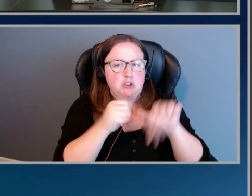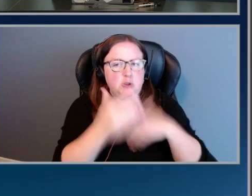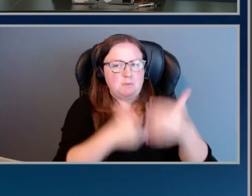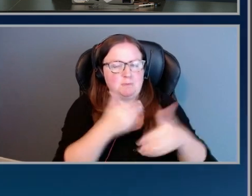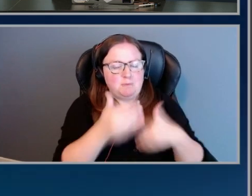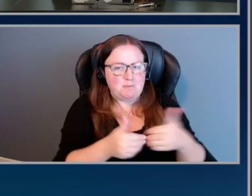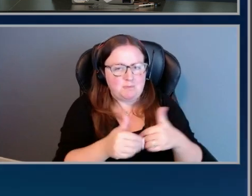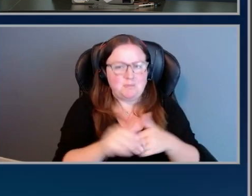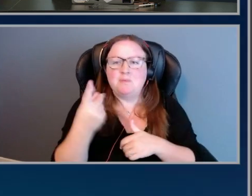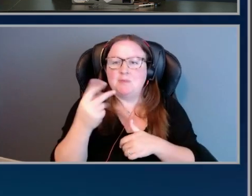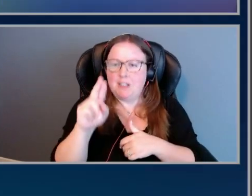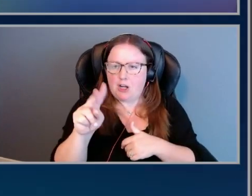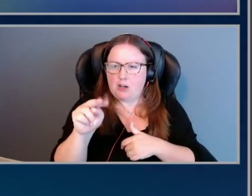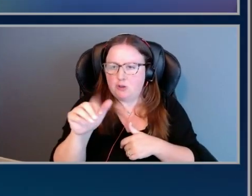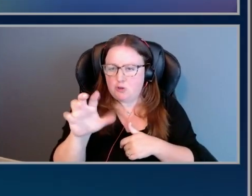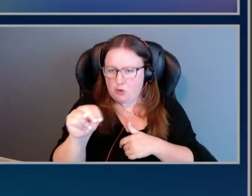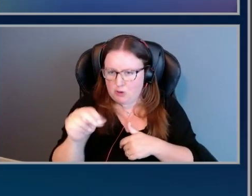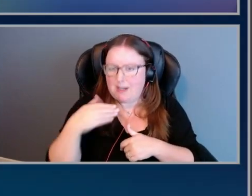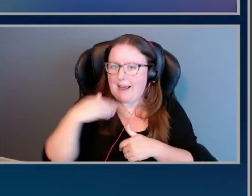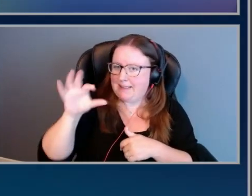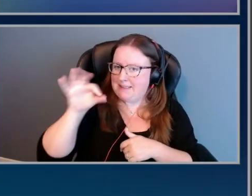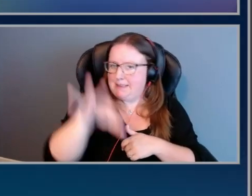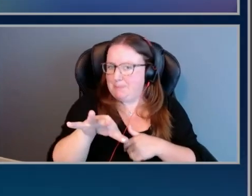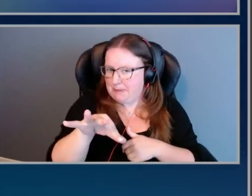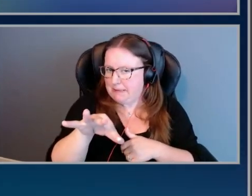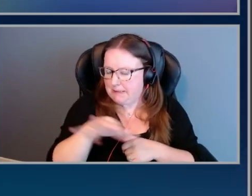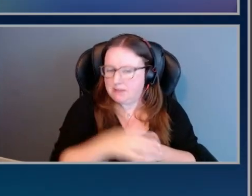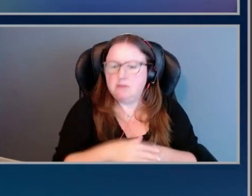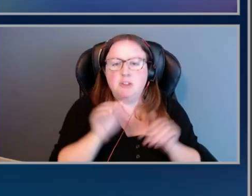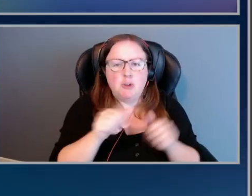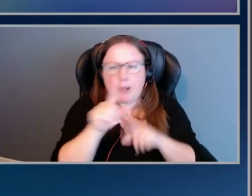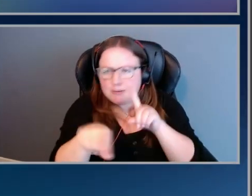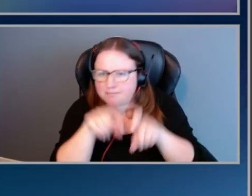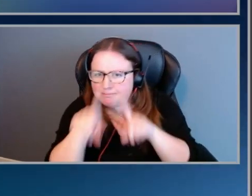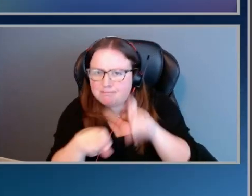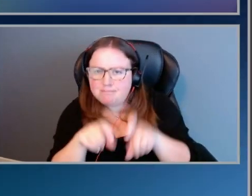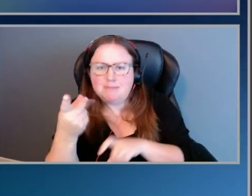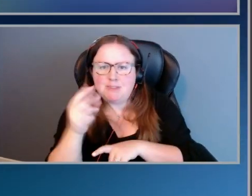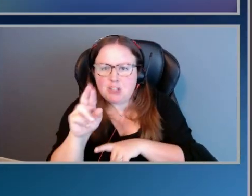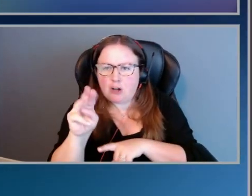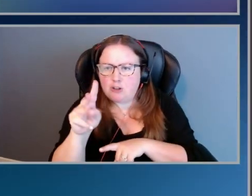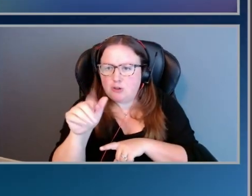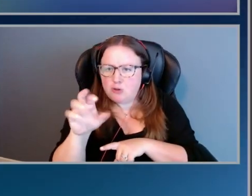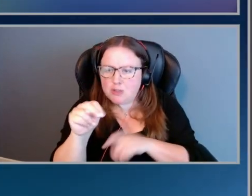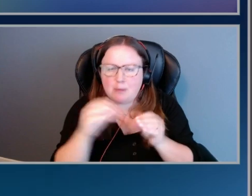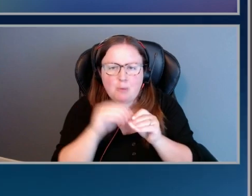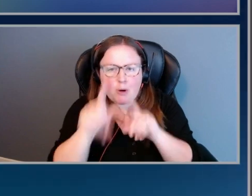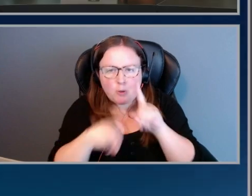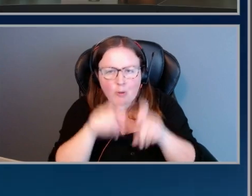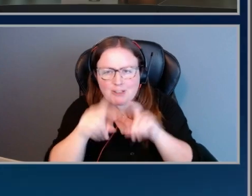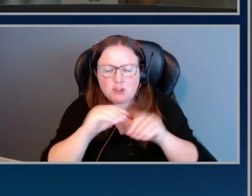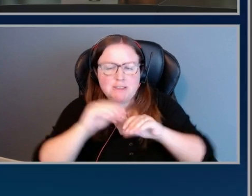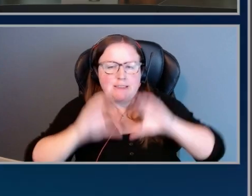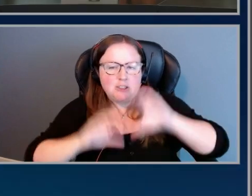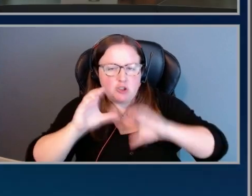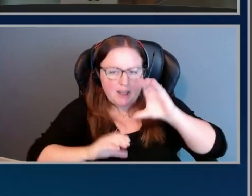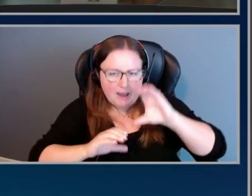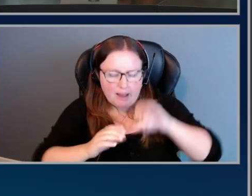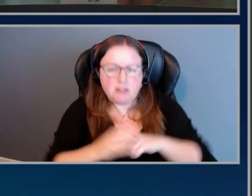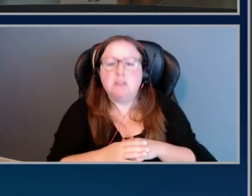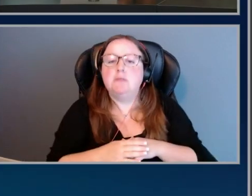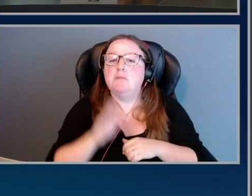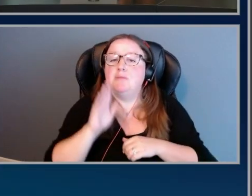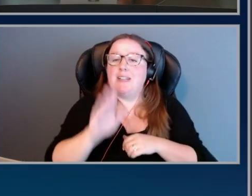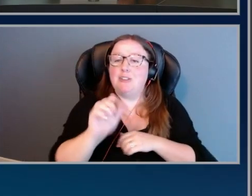Dr. Newton is giving you some tips and tricks, and then you can ask Dr. Newton more questions if you have them in the chat here. So Dr. Newton is your